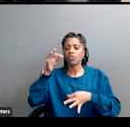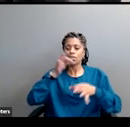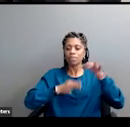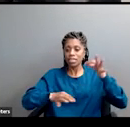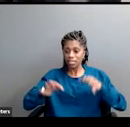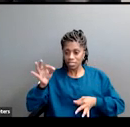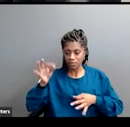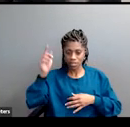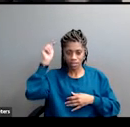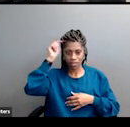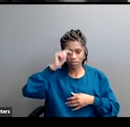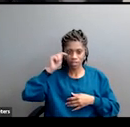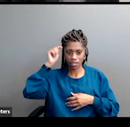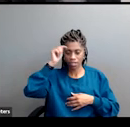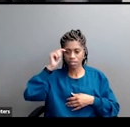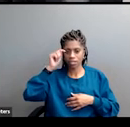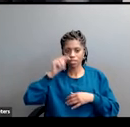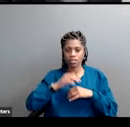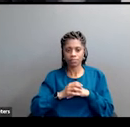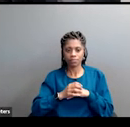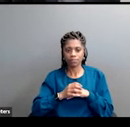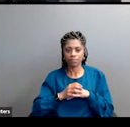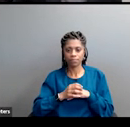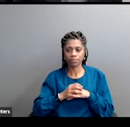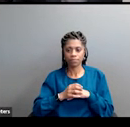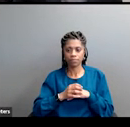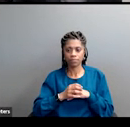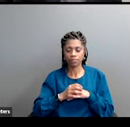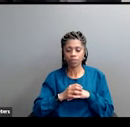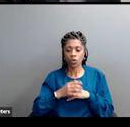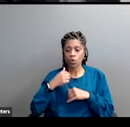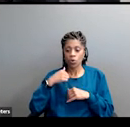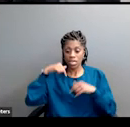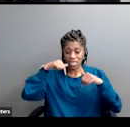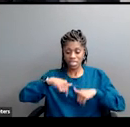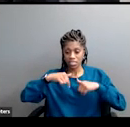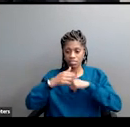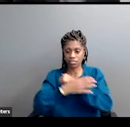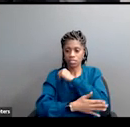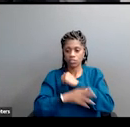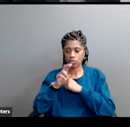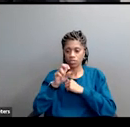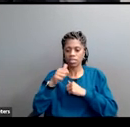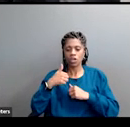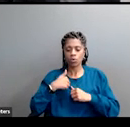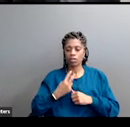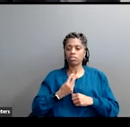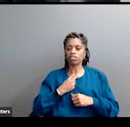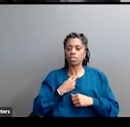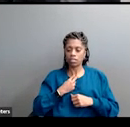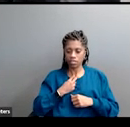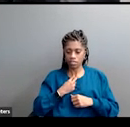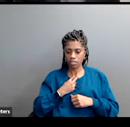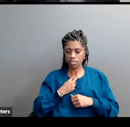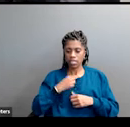as a country are locked into racial battle. Some racial group must come